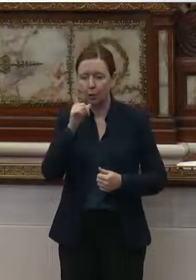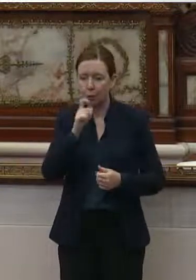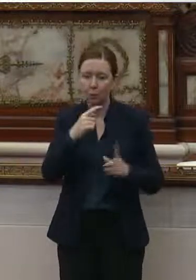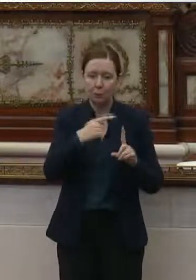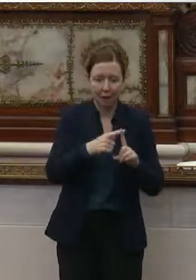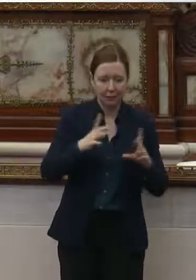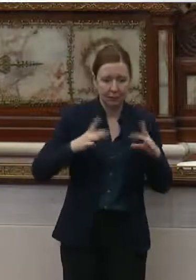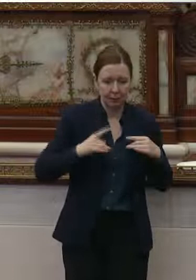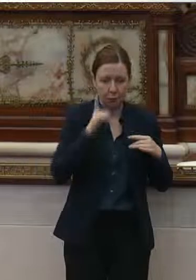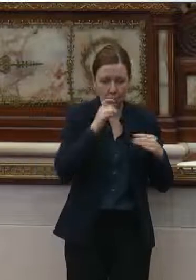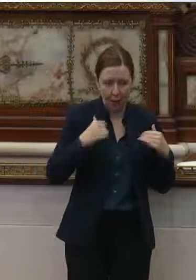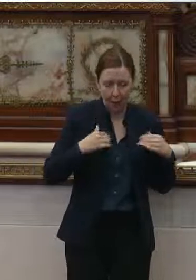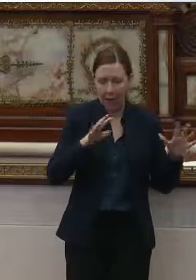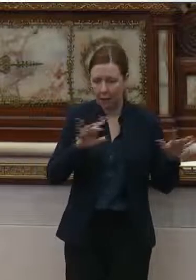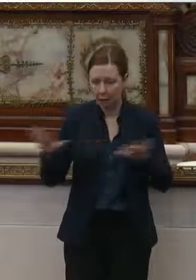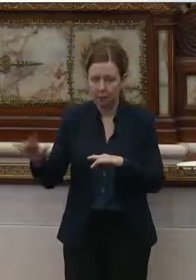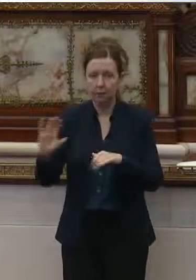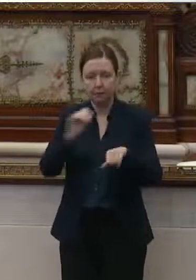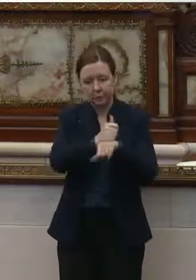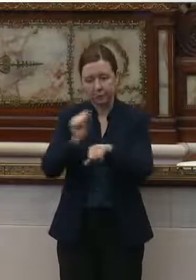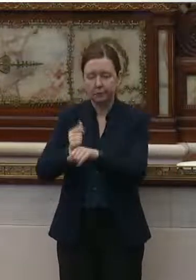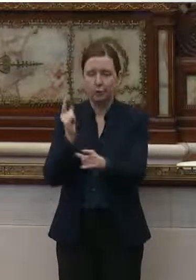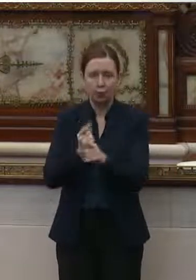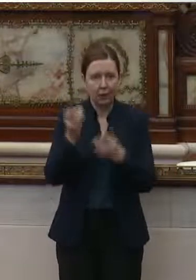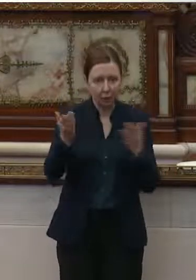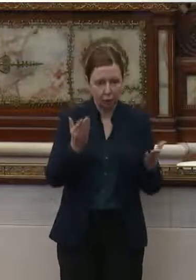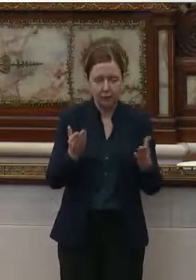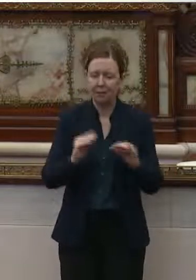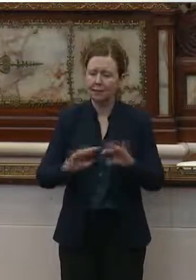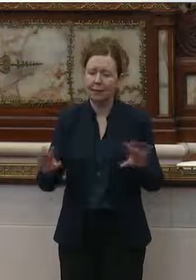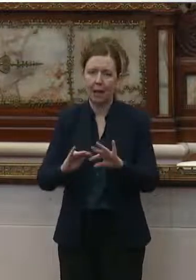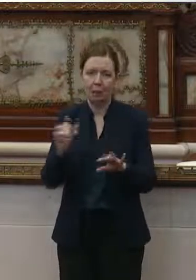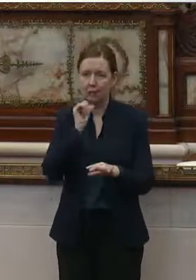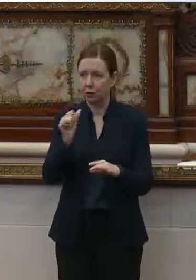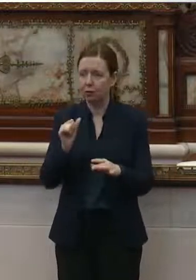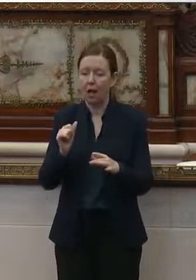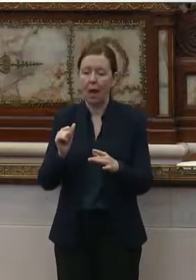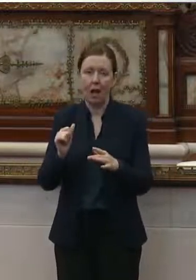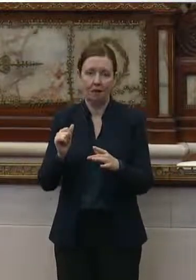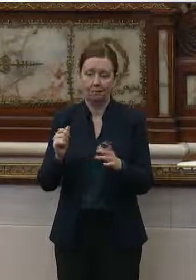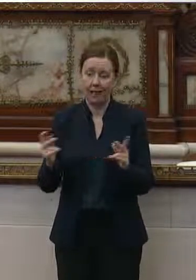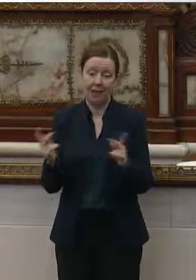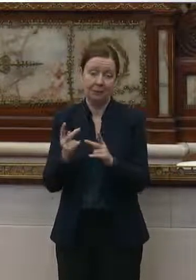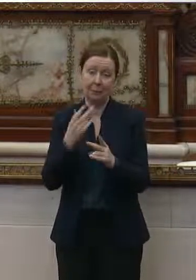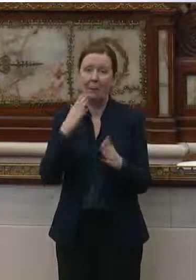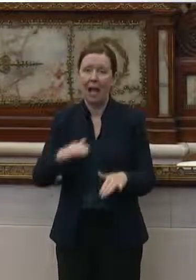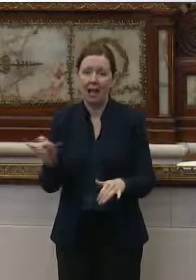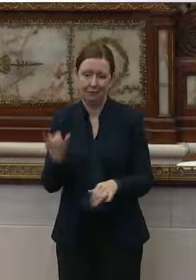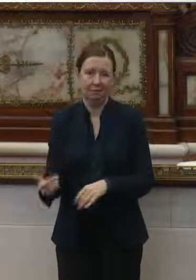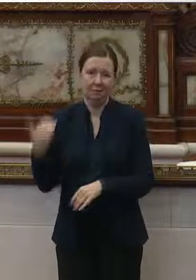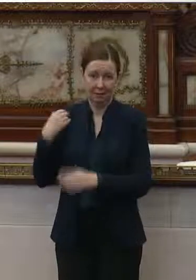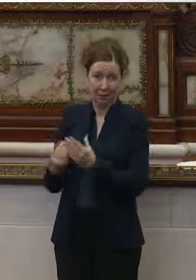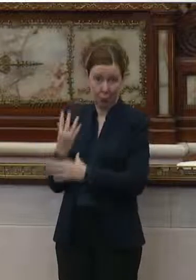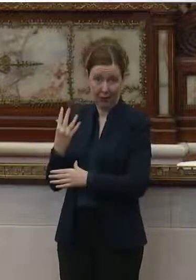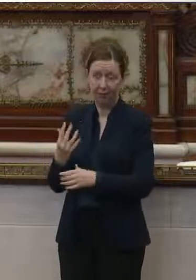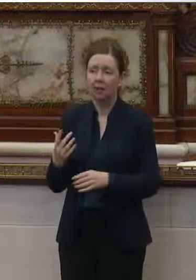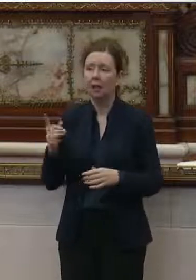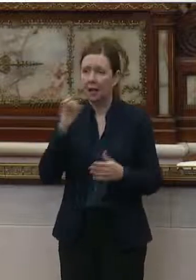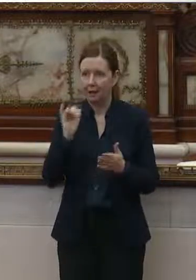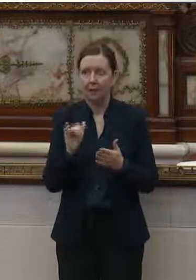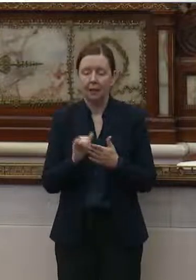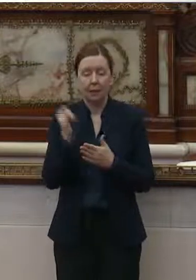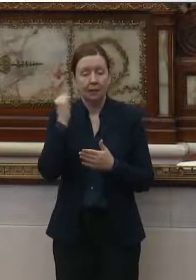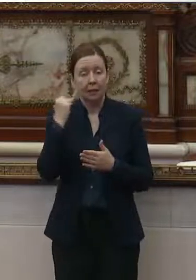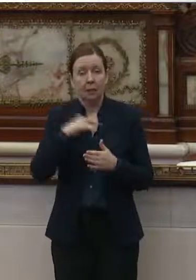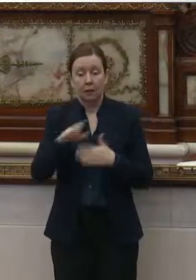positive, having all the right services in place, the outbreaks are not getting as large as they were in the spring. And I really think that if we all work